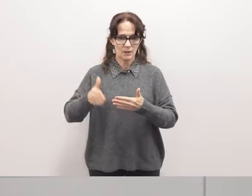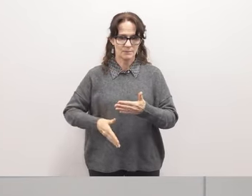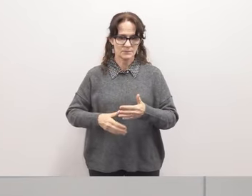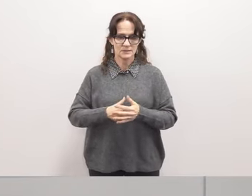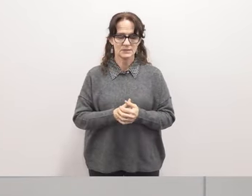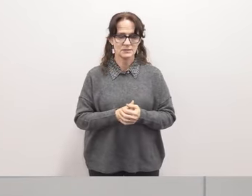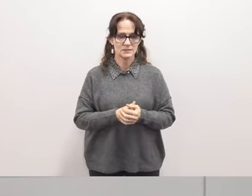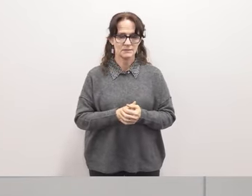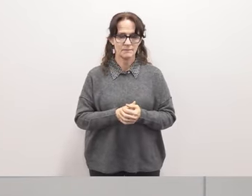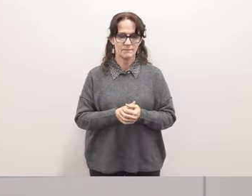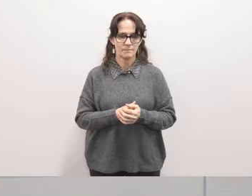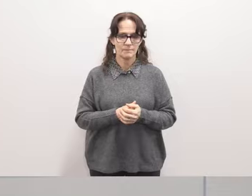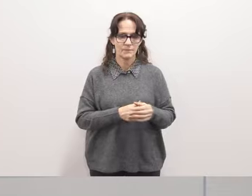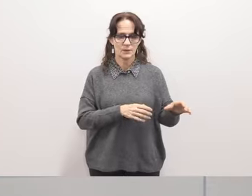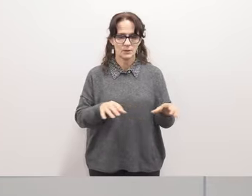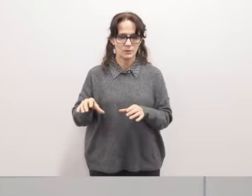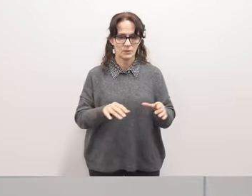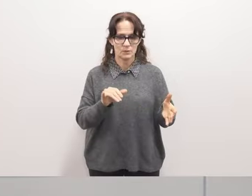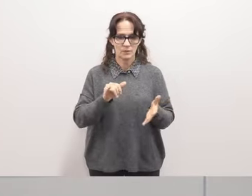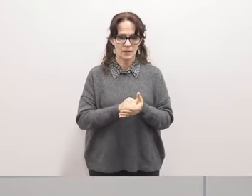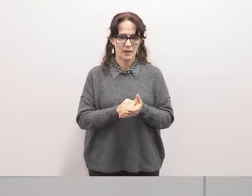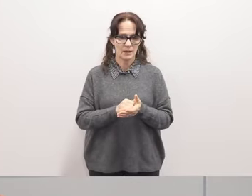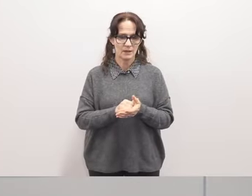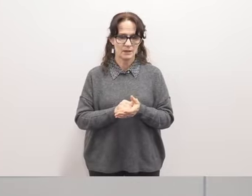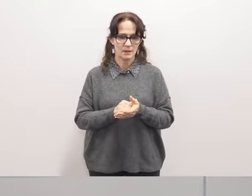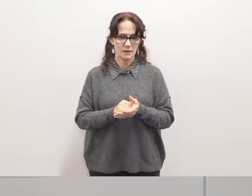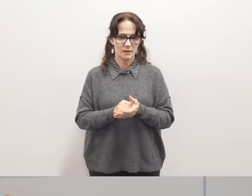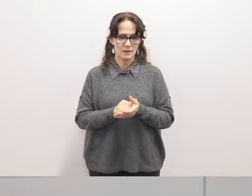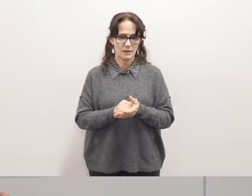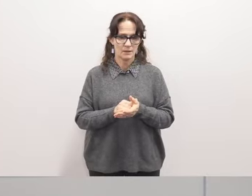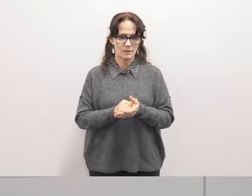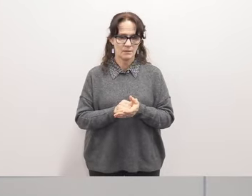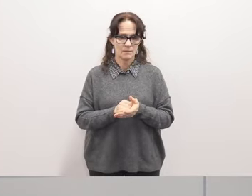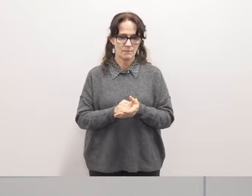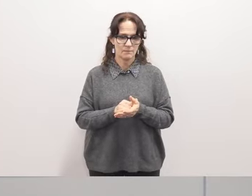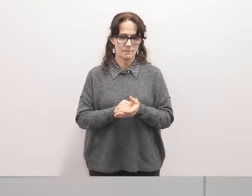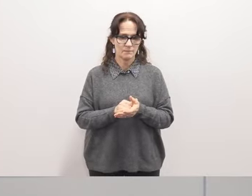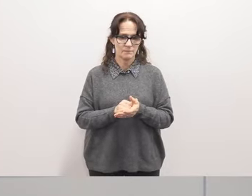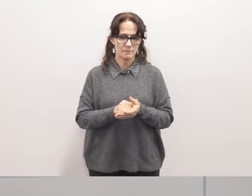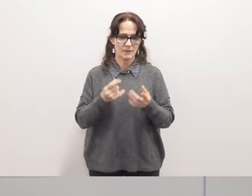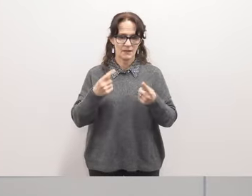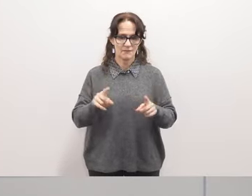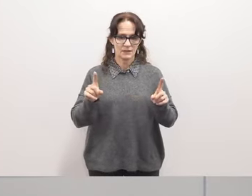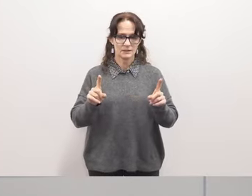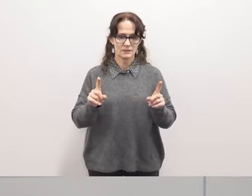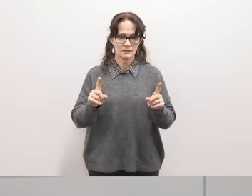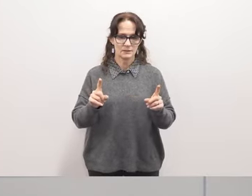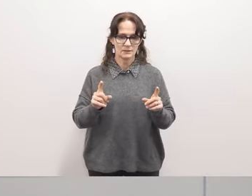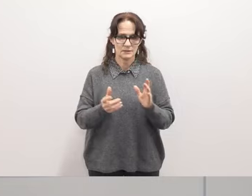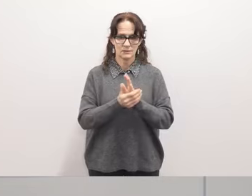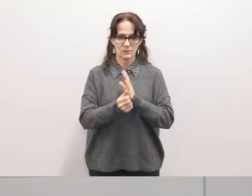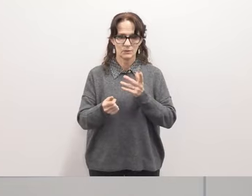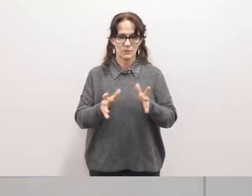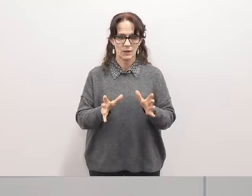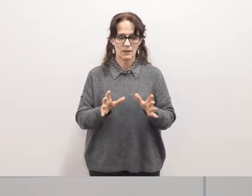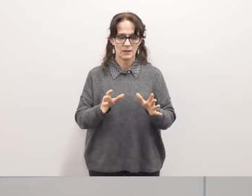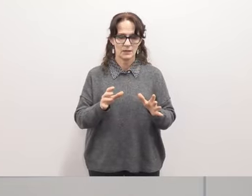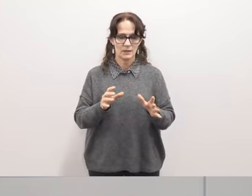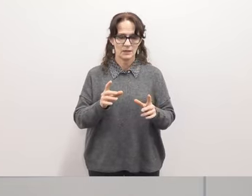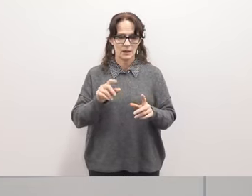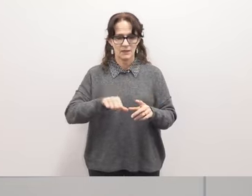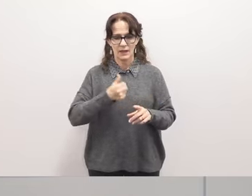and in order to do that we need to in a most effective and efficient way address the other issues